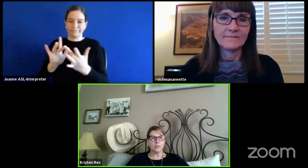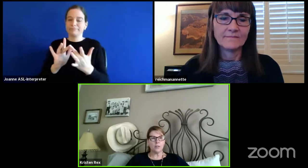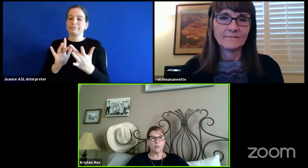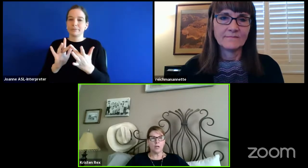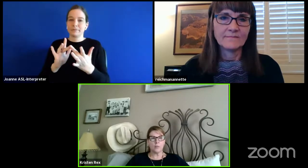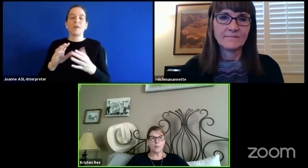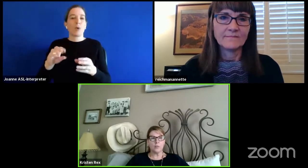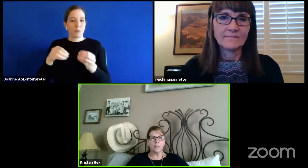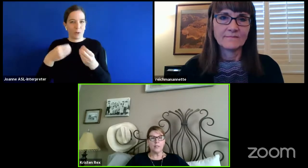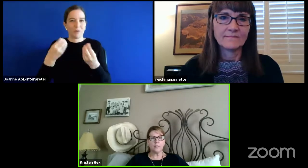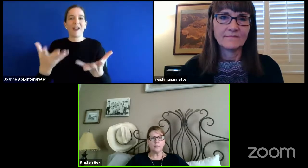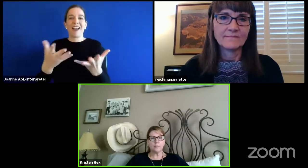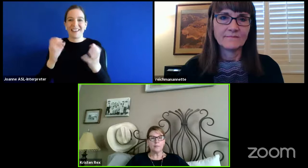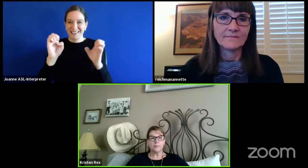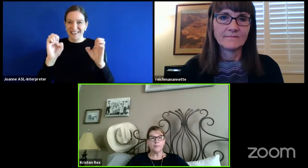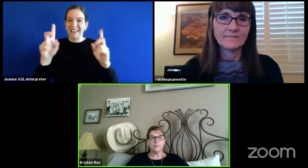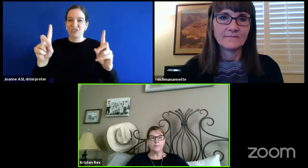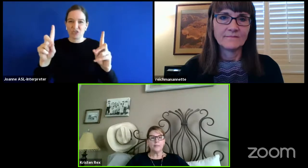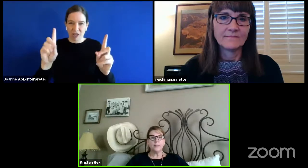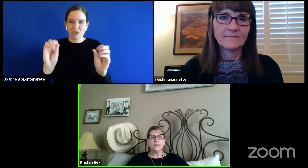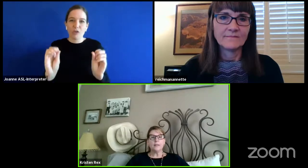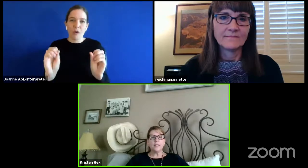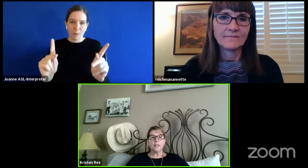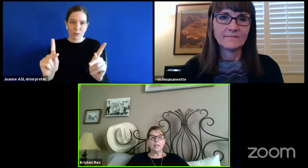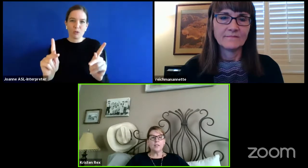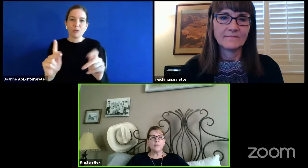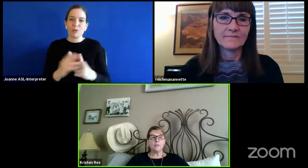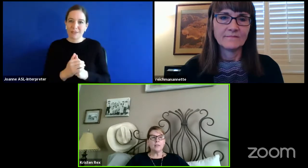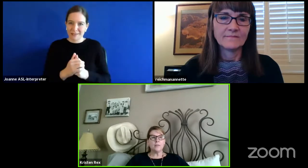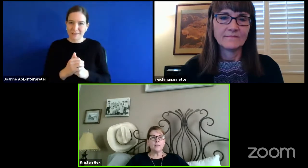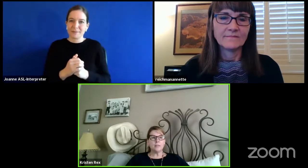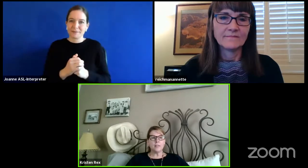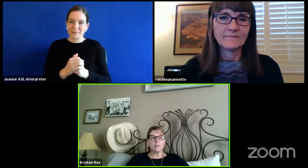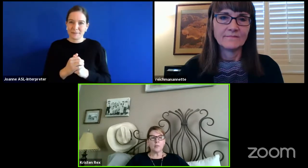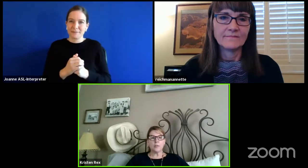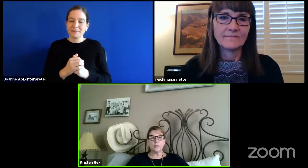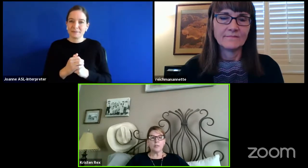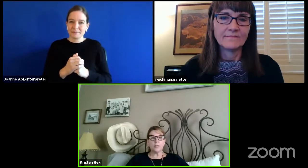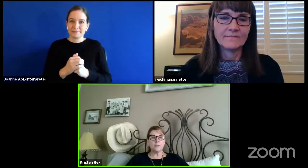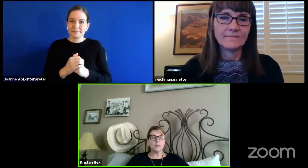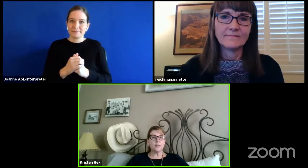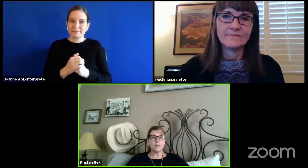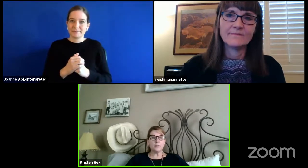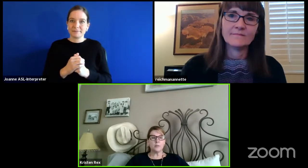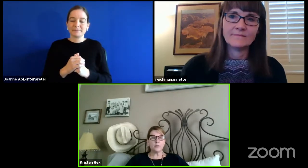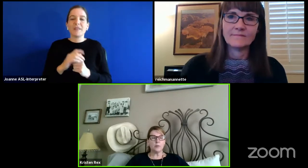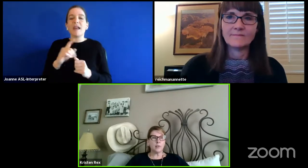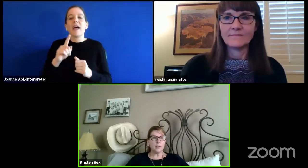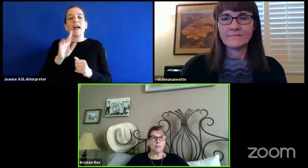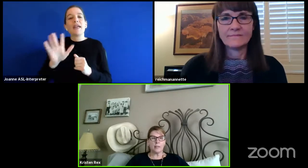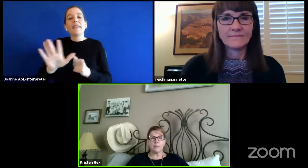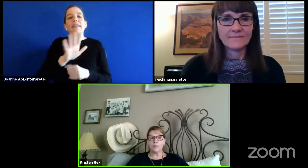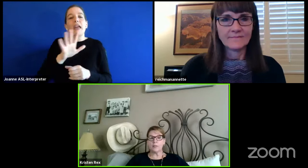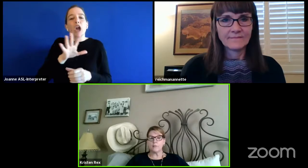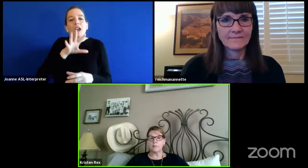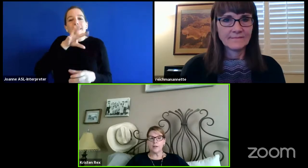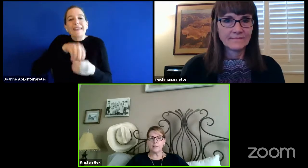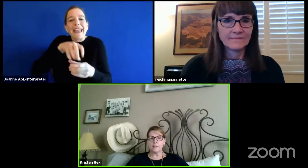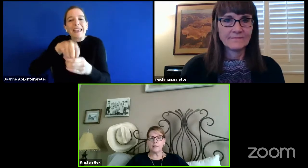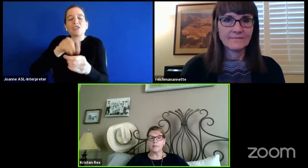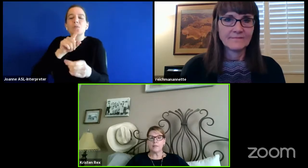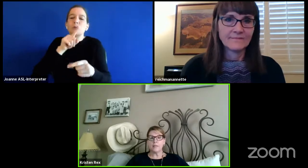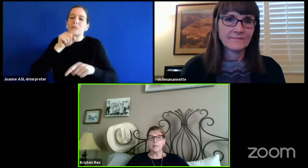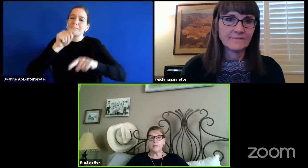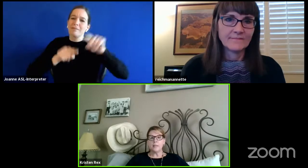educational opportunities. The engagement level of these opportunities varies between grade levels and